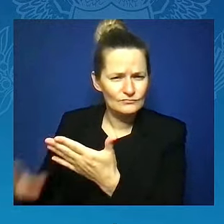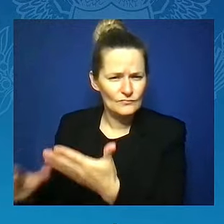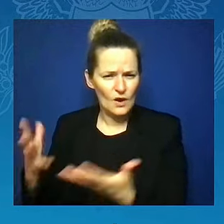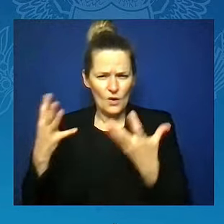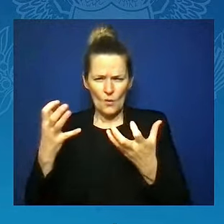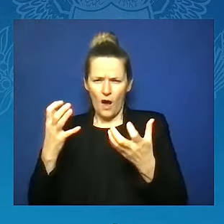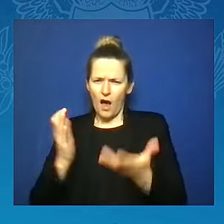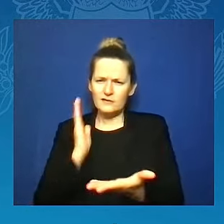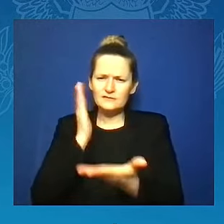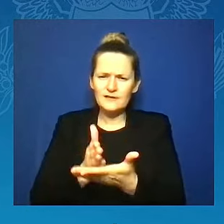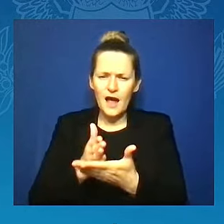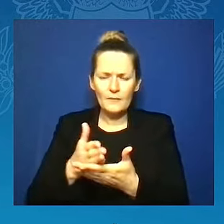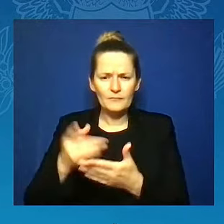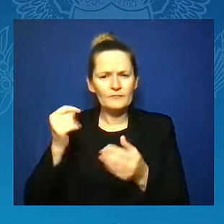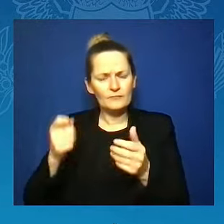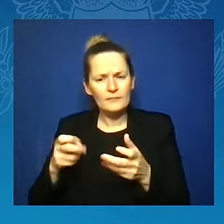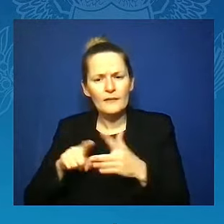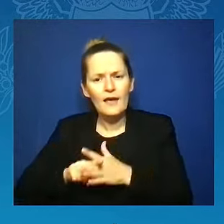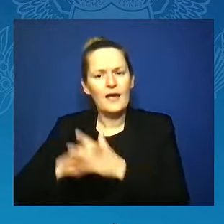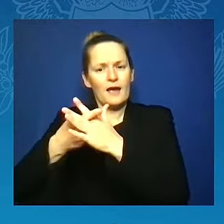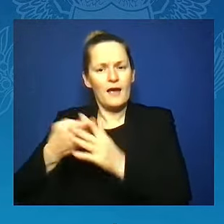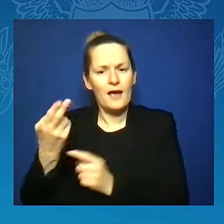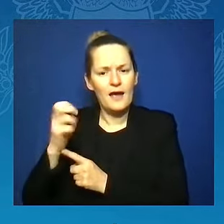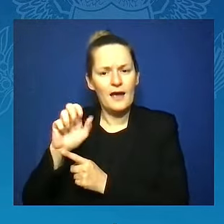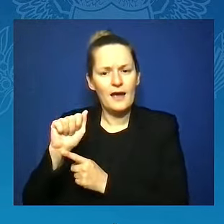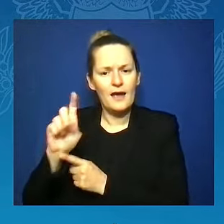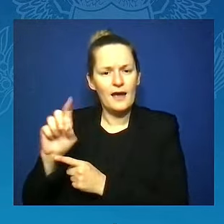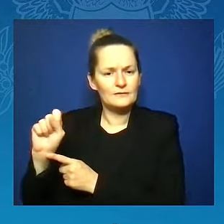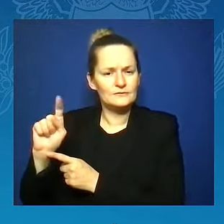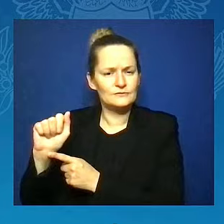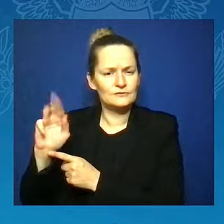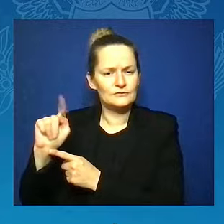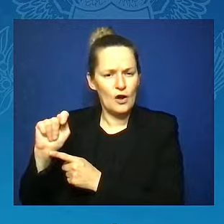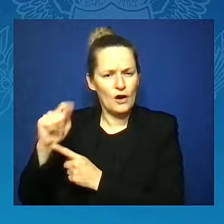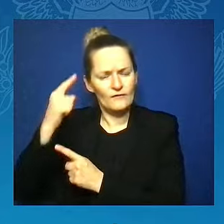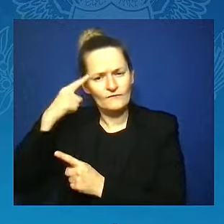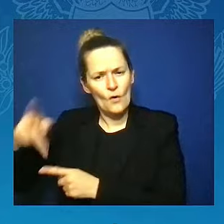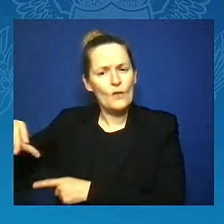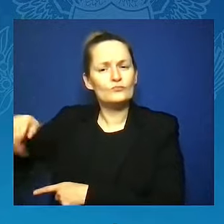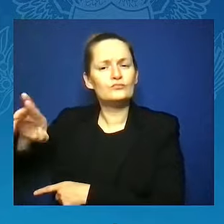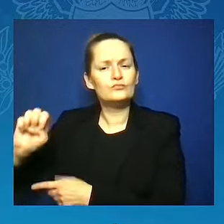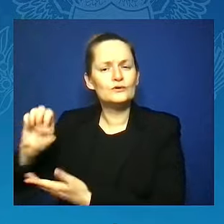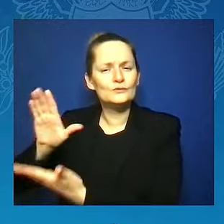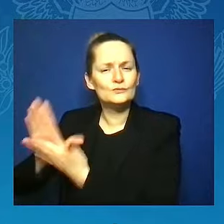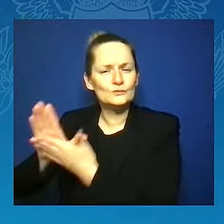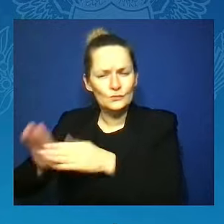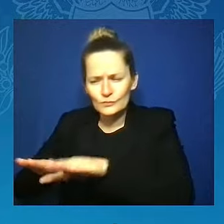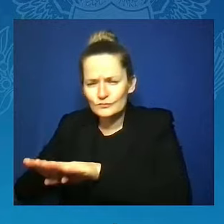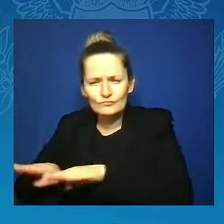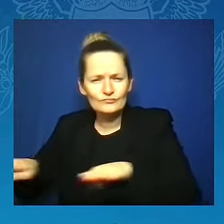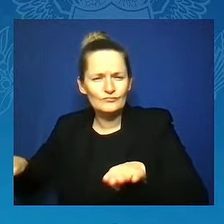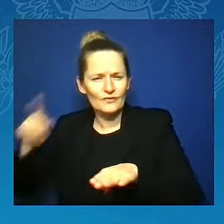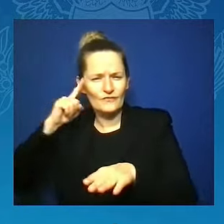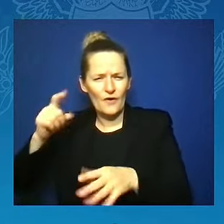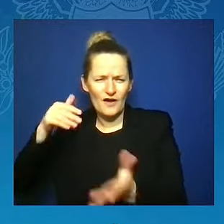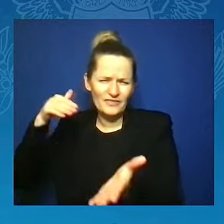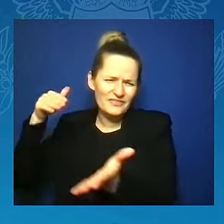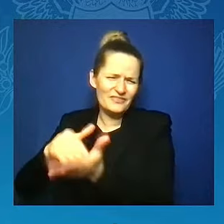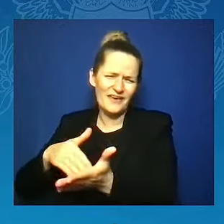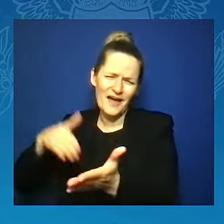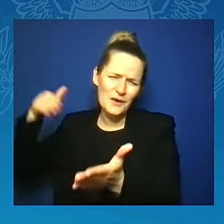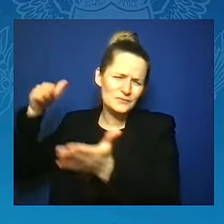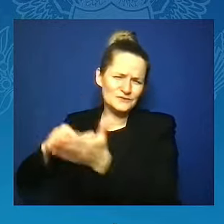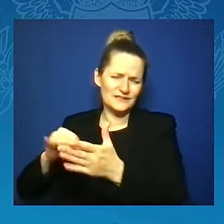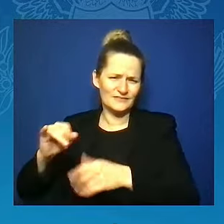communities. Let's be clear, this represents an outright attack on our children,